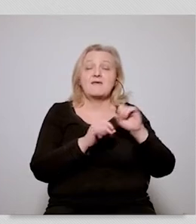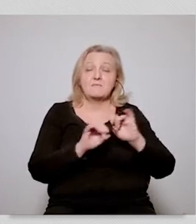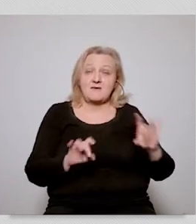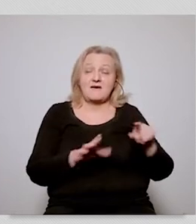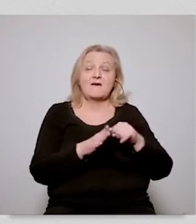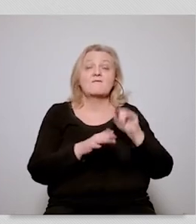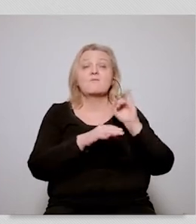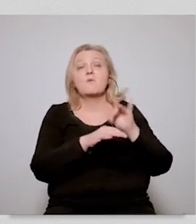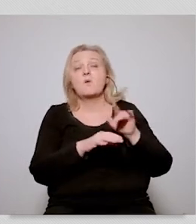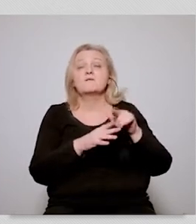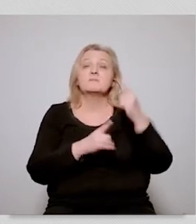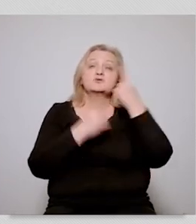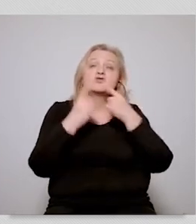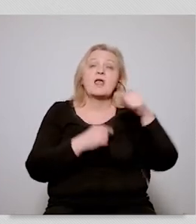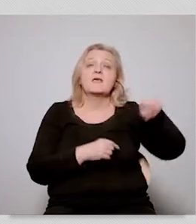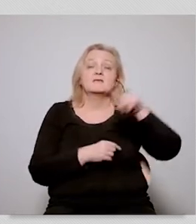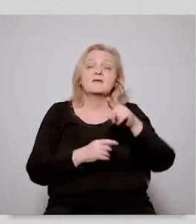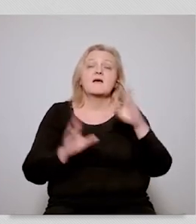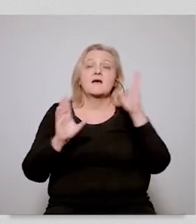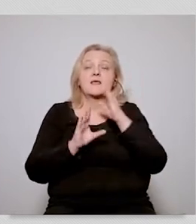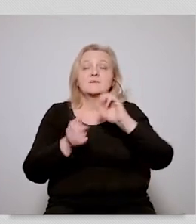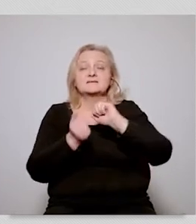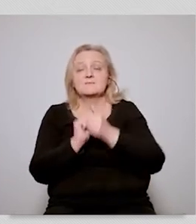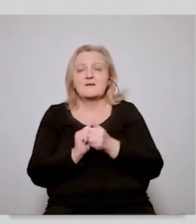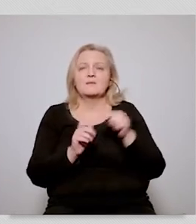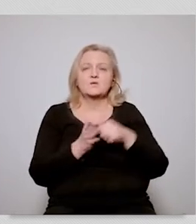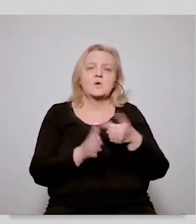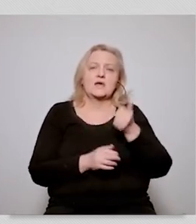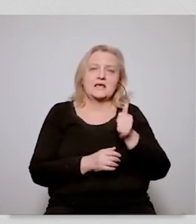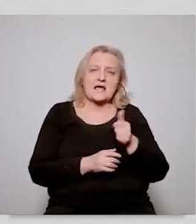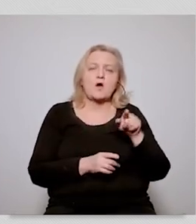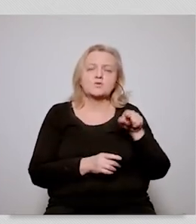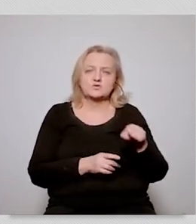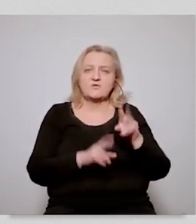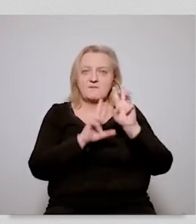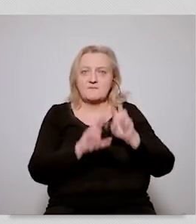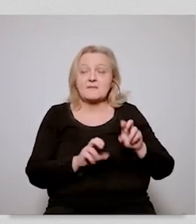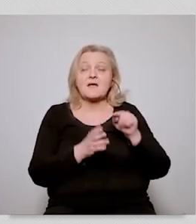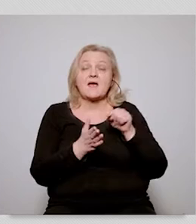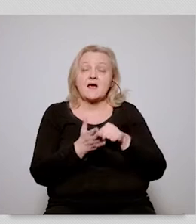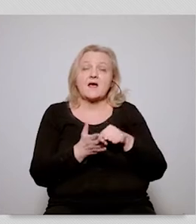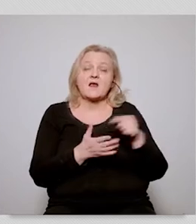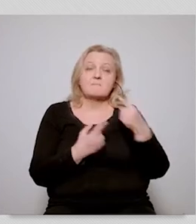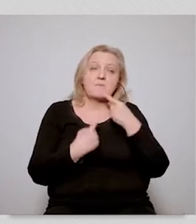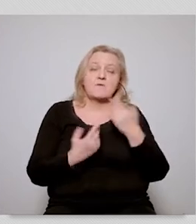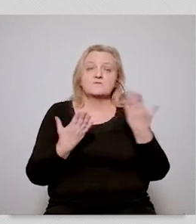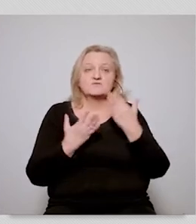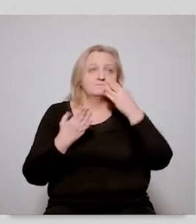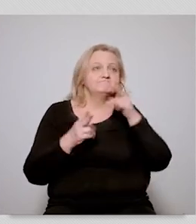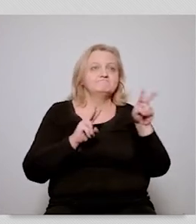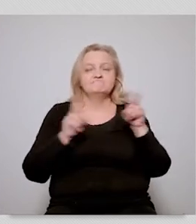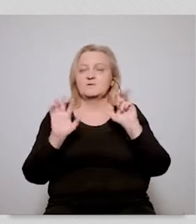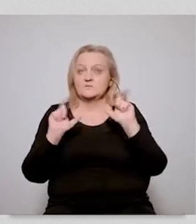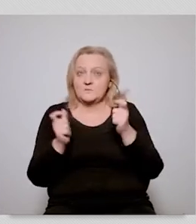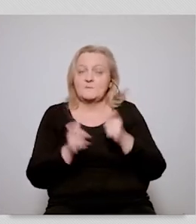the impact on the pandemic on how people are going to approach the european